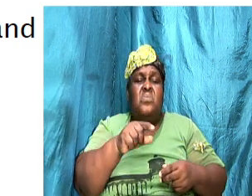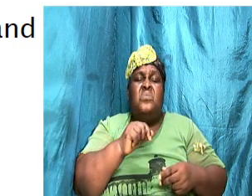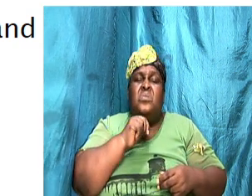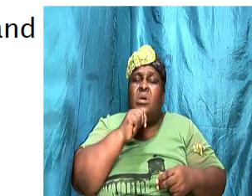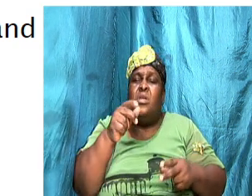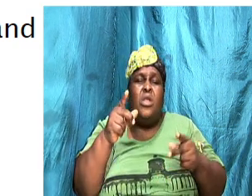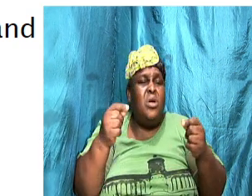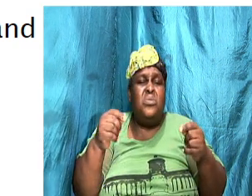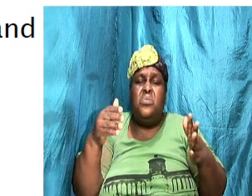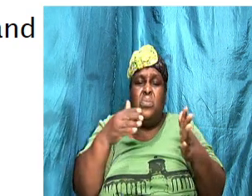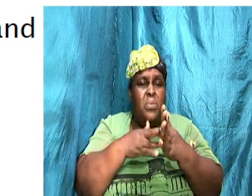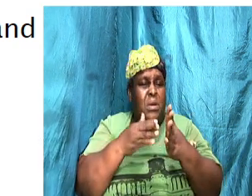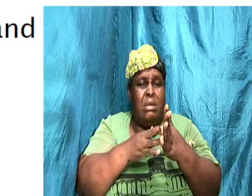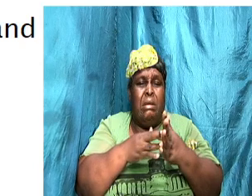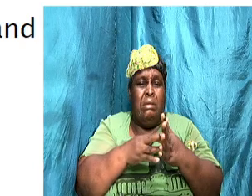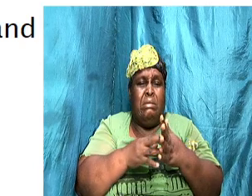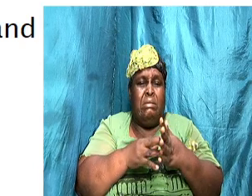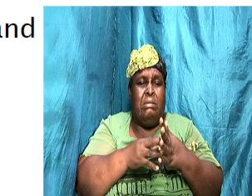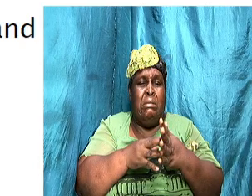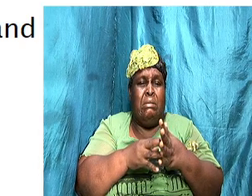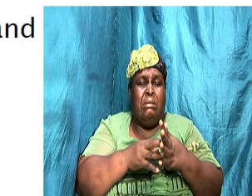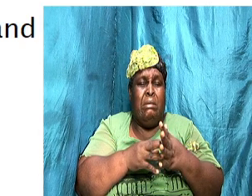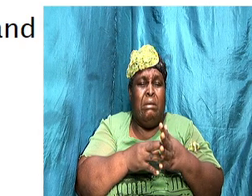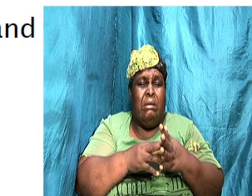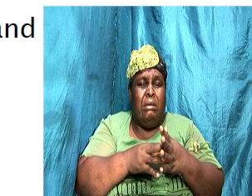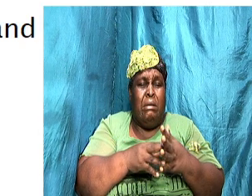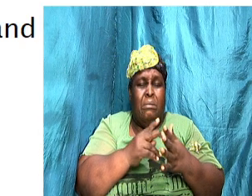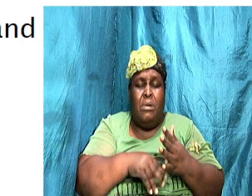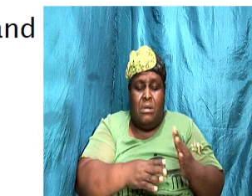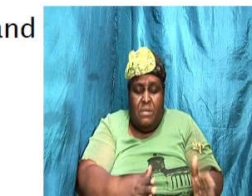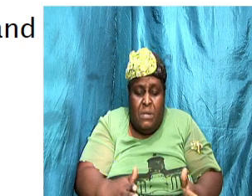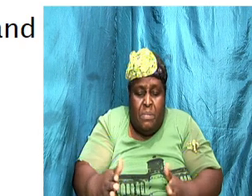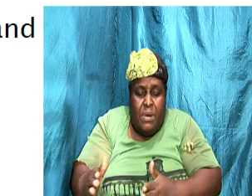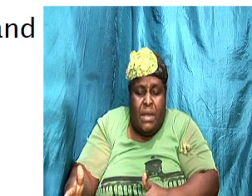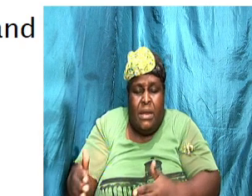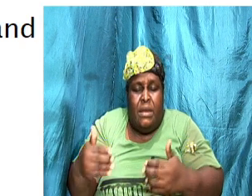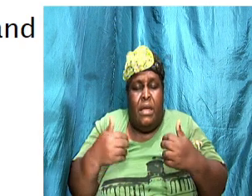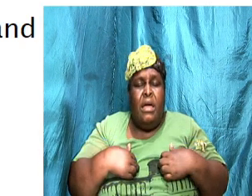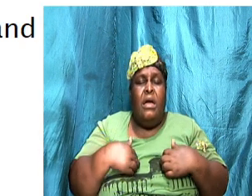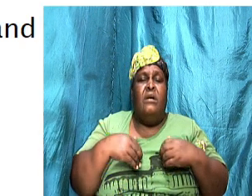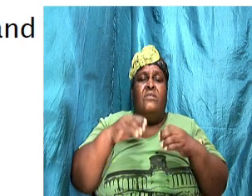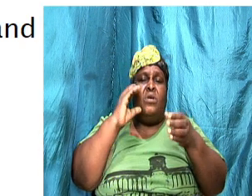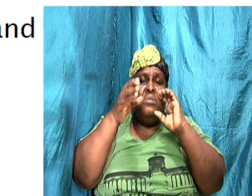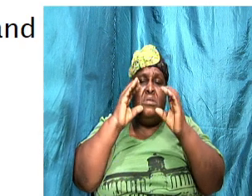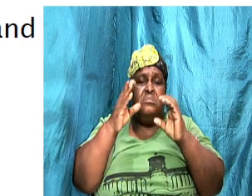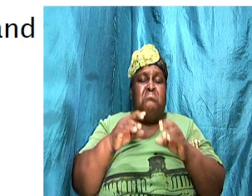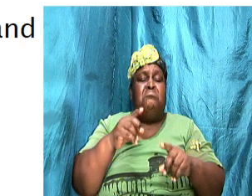A part of the plan should be to have the discussion at the right time.